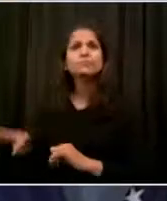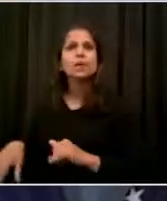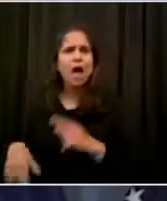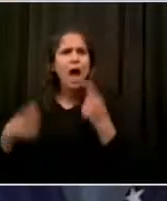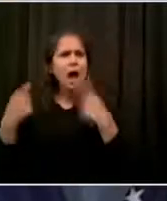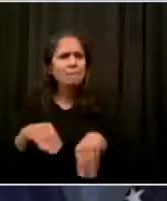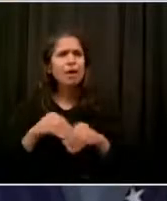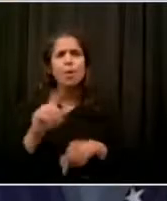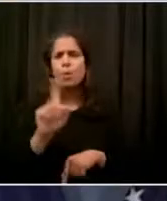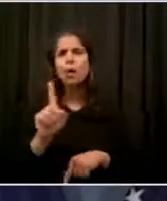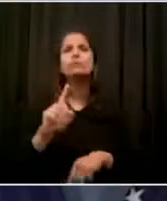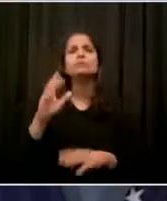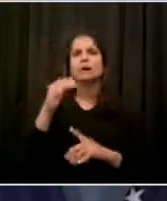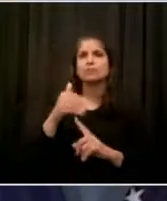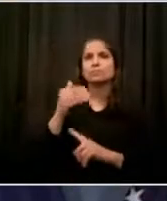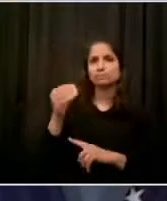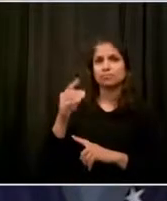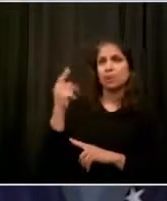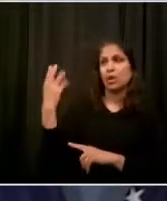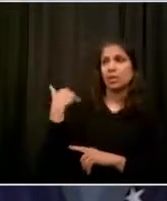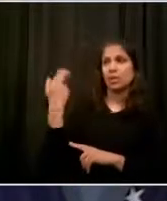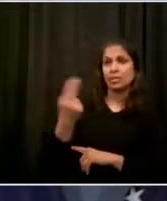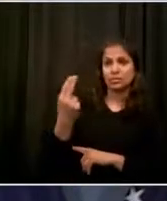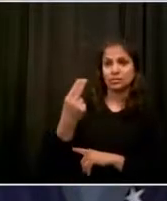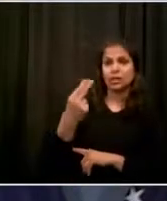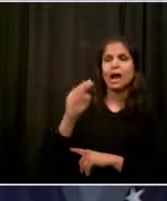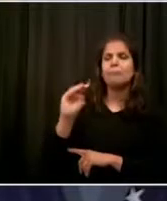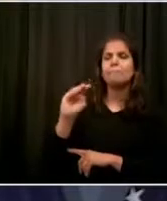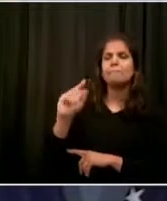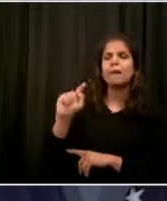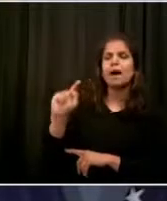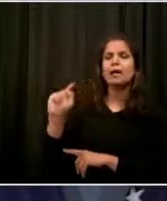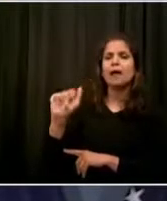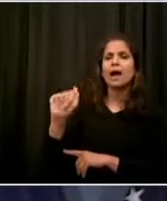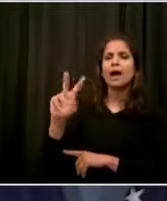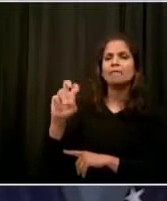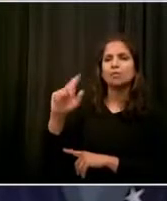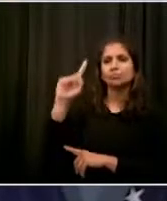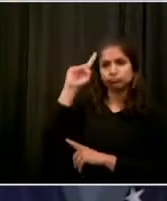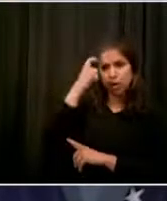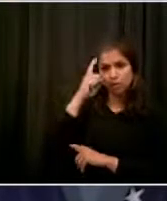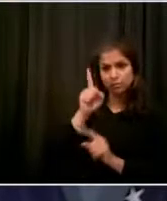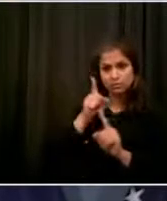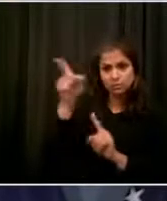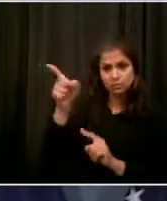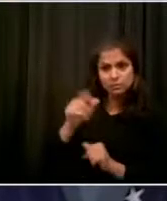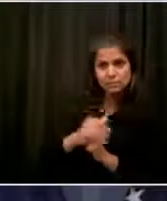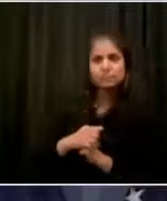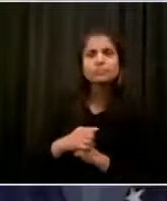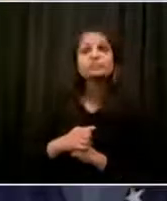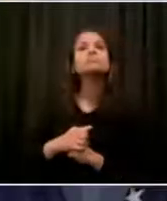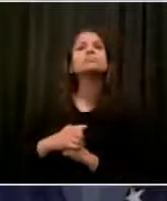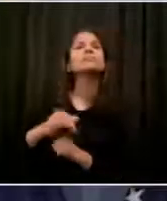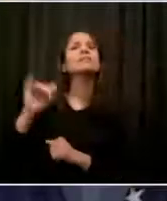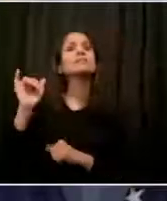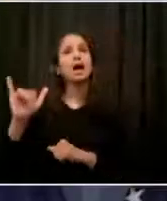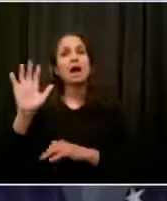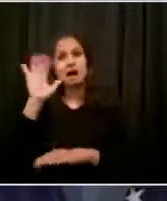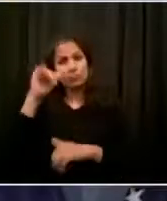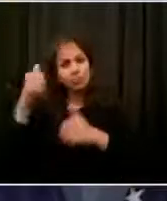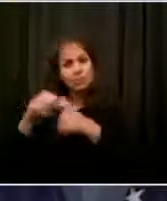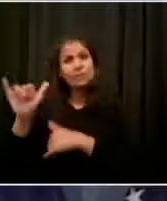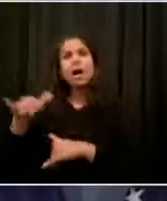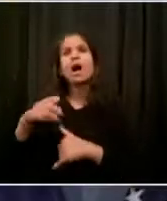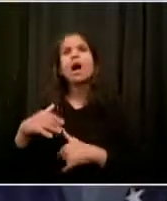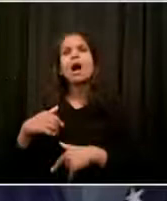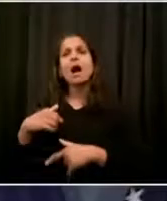that day. That doesn't mean that everything was done right. There is a full investigation going on right now by the State Attorney General,